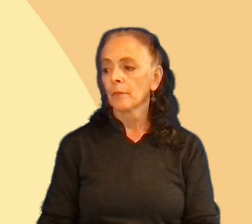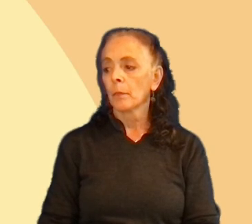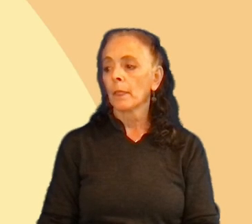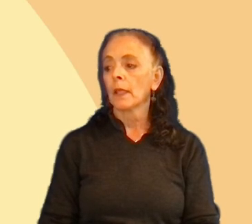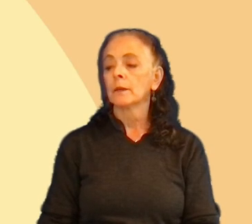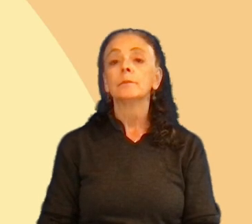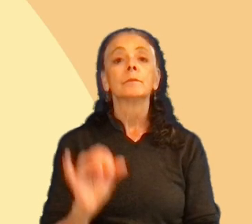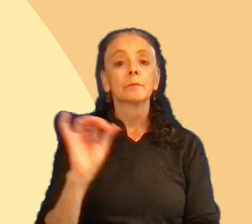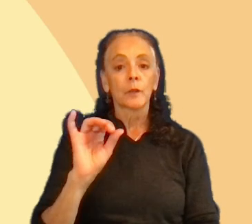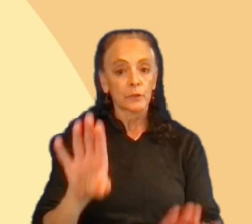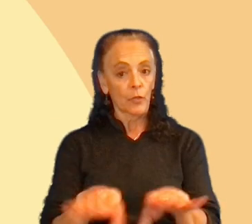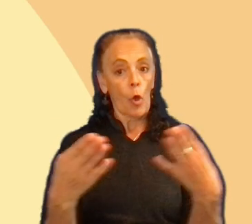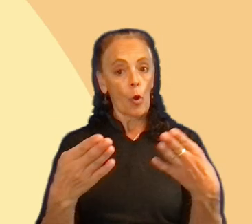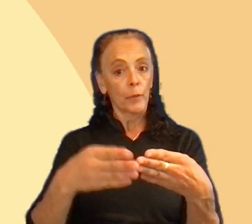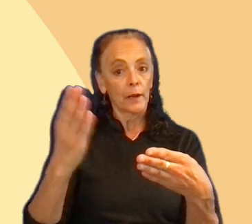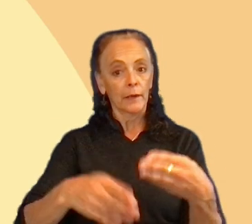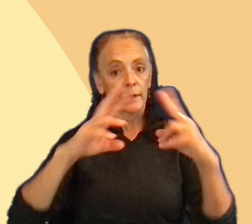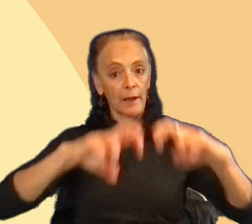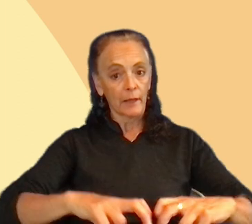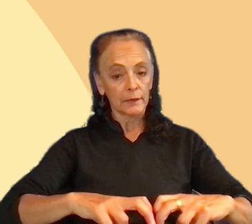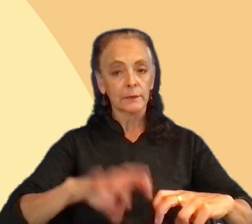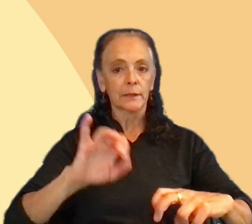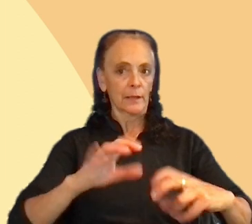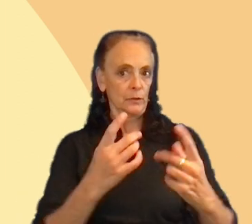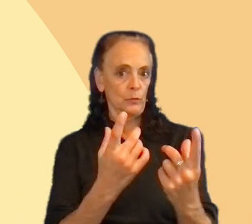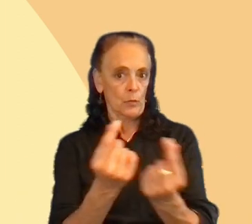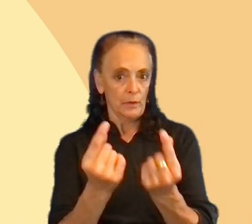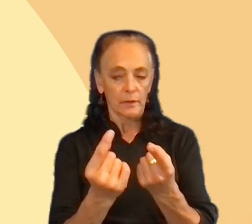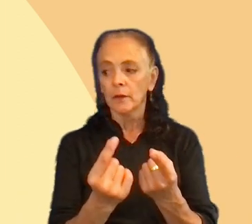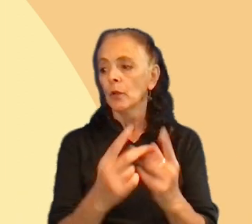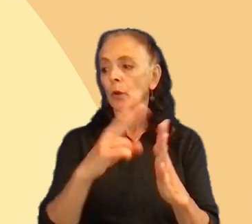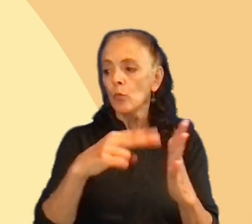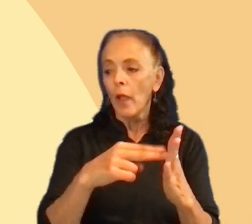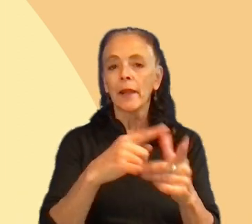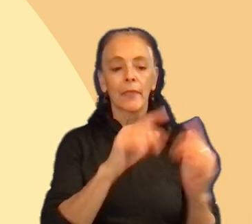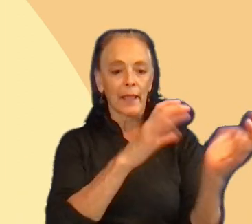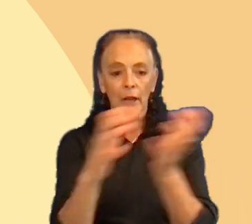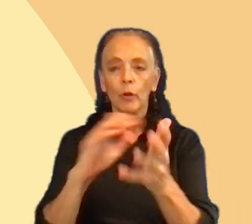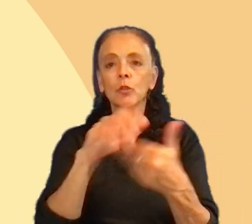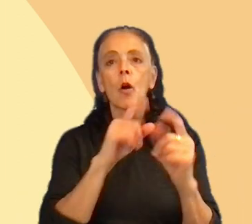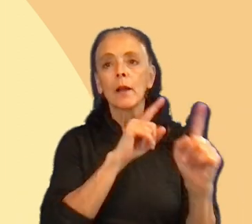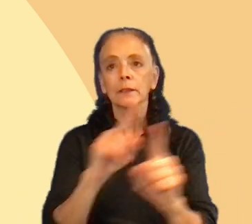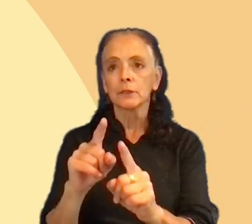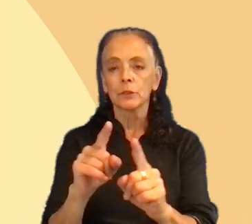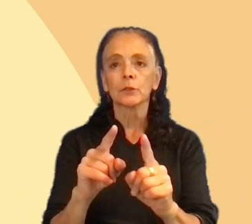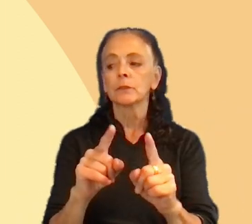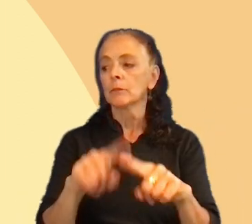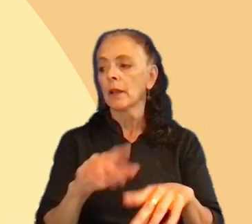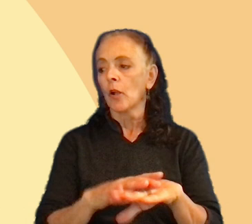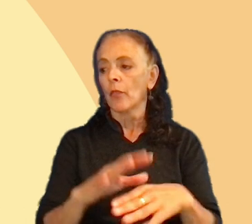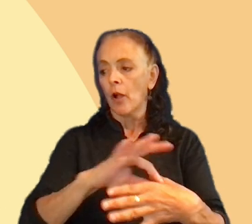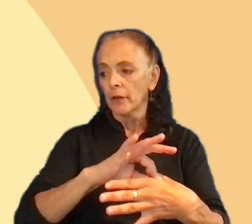Also, in the open-ended analysis, this is how we did it. We read and categorized all answers by their content. We